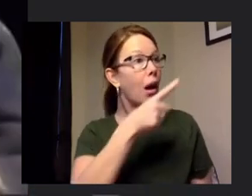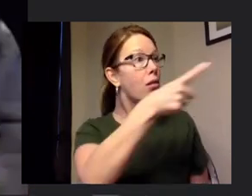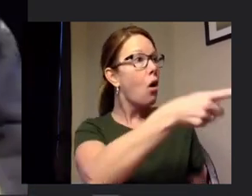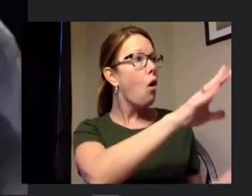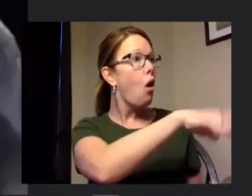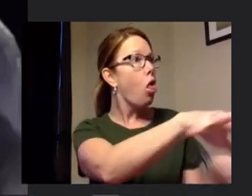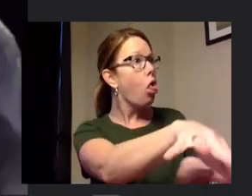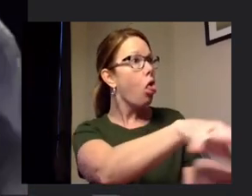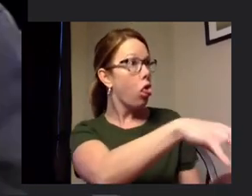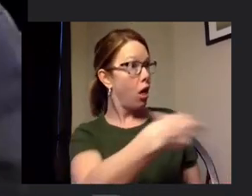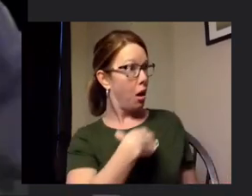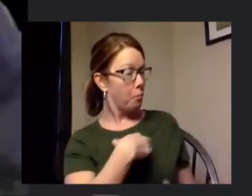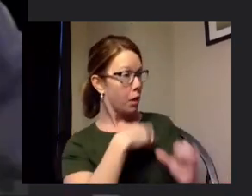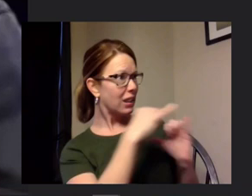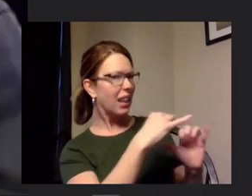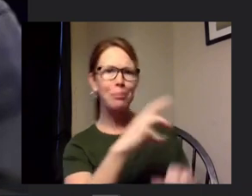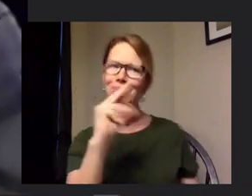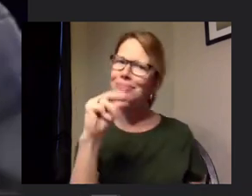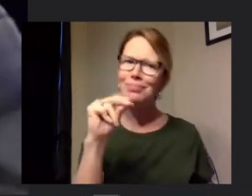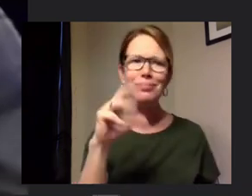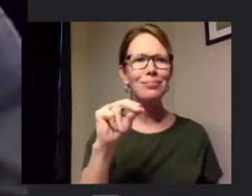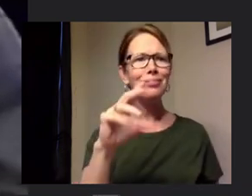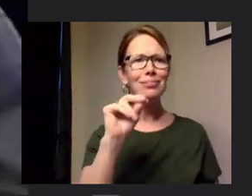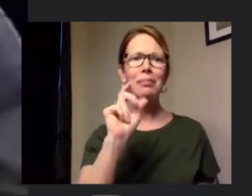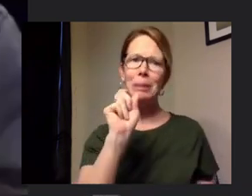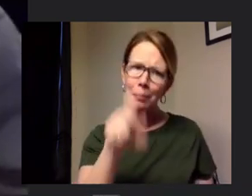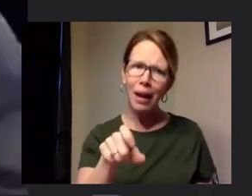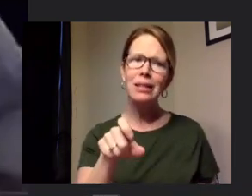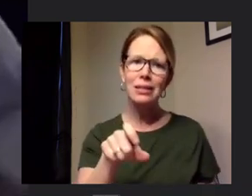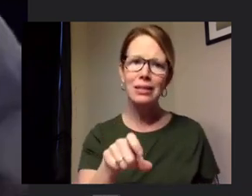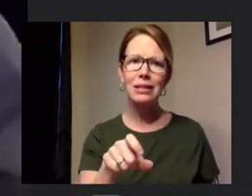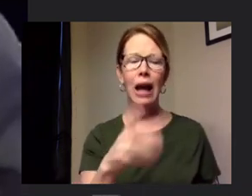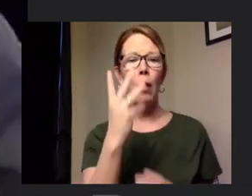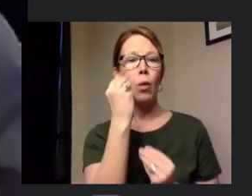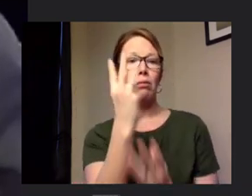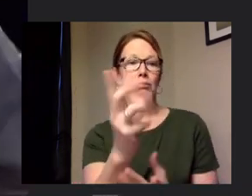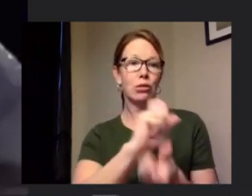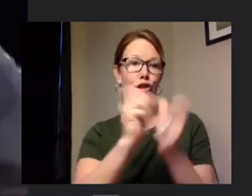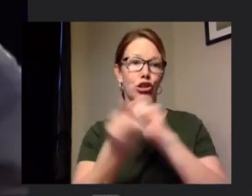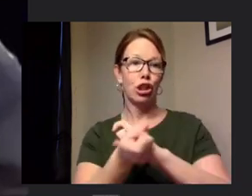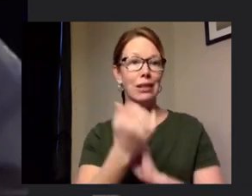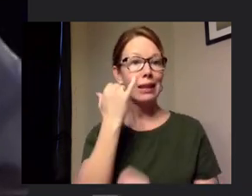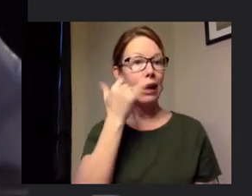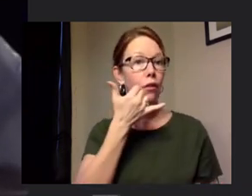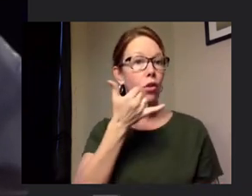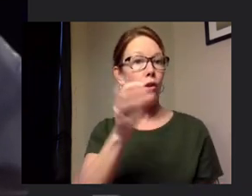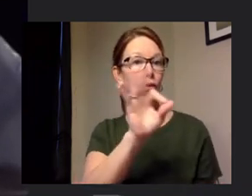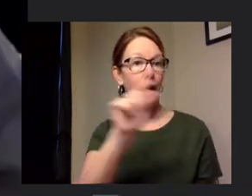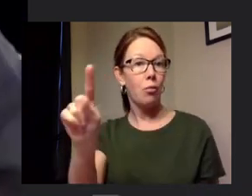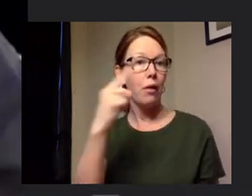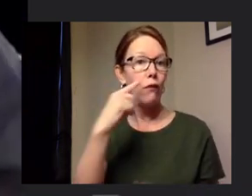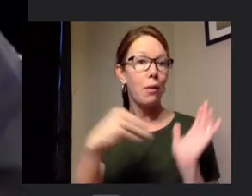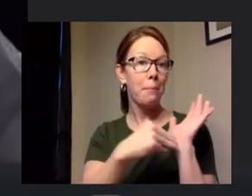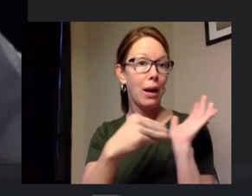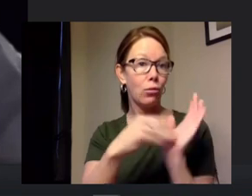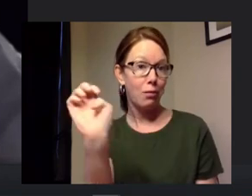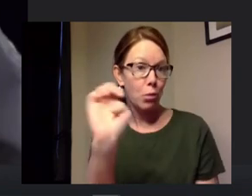so it's very important uh i want to make you all aware of some changes if you should have to call 9-1-1 for a medical emergency